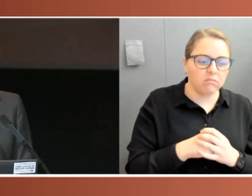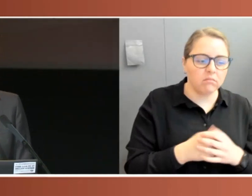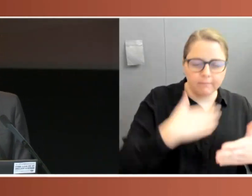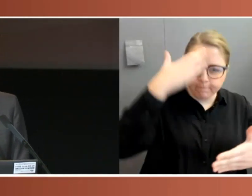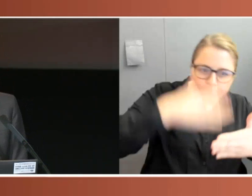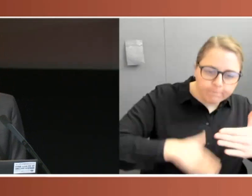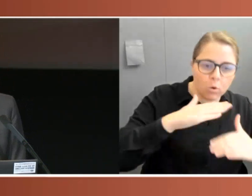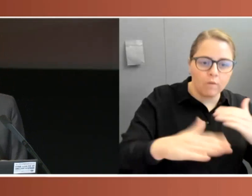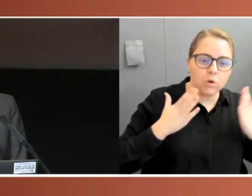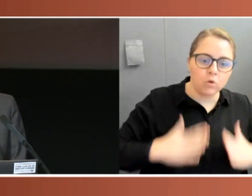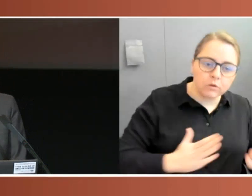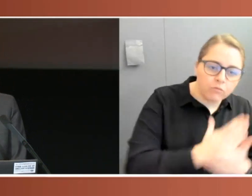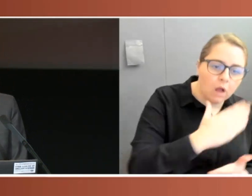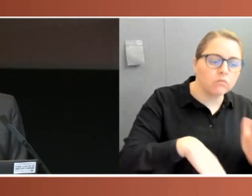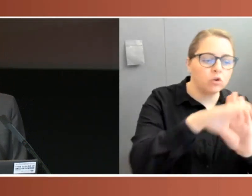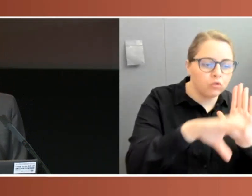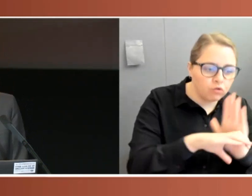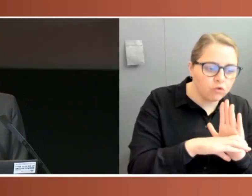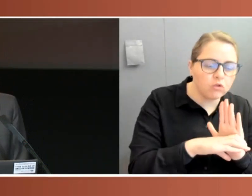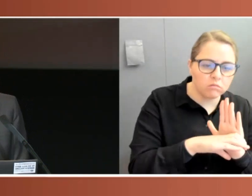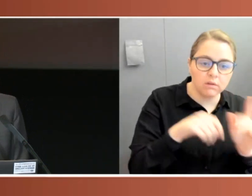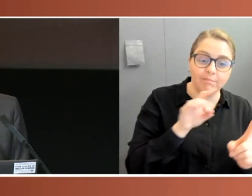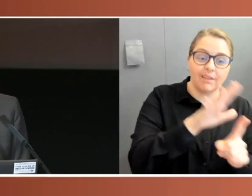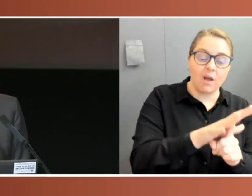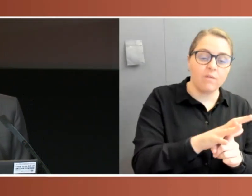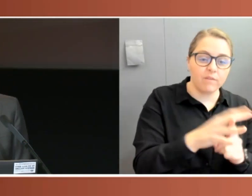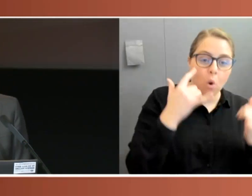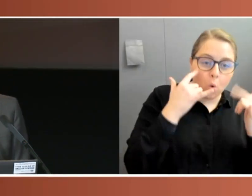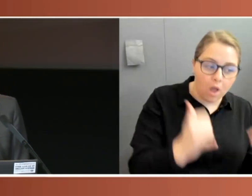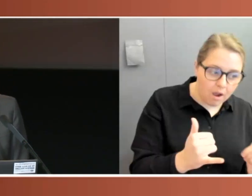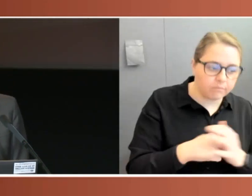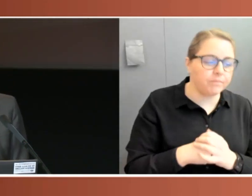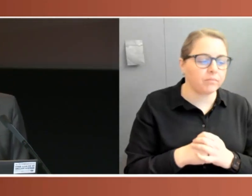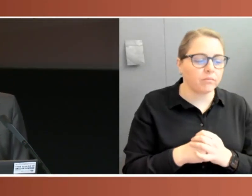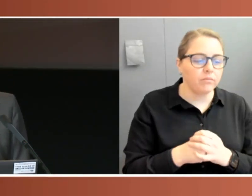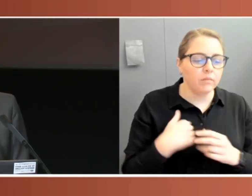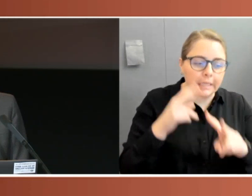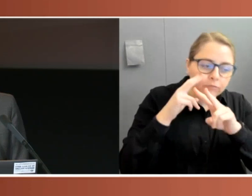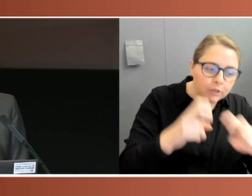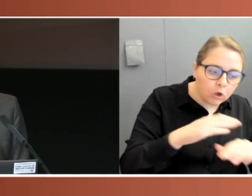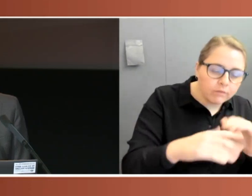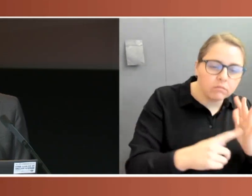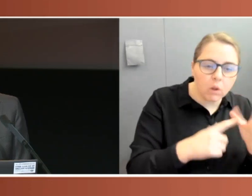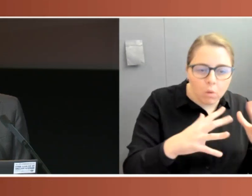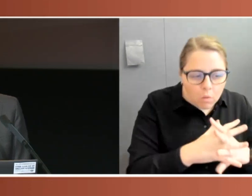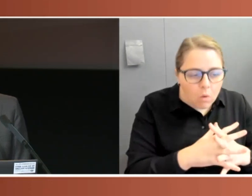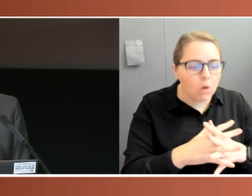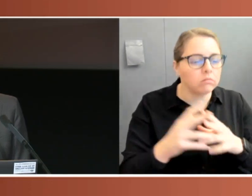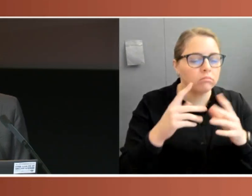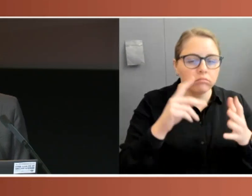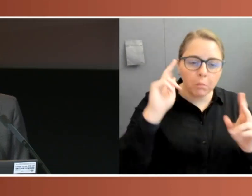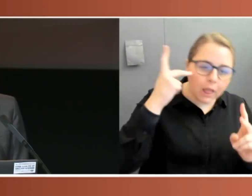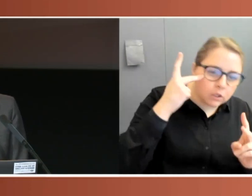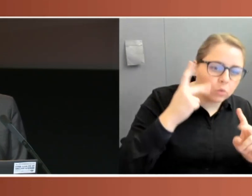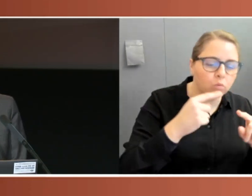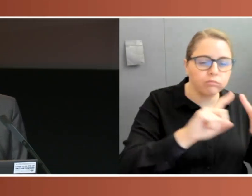lawyer and his work explores questions of sovereignty, statehood and democracy. Dr Hobbs has published numerous works